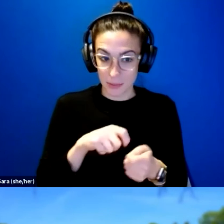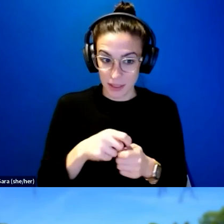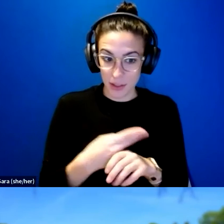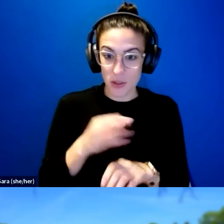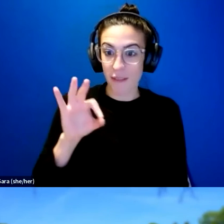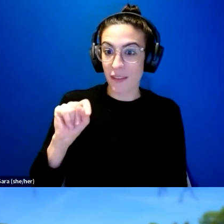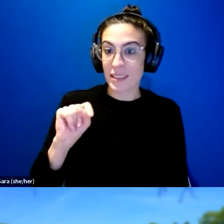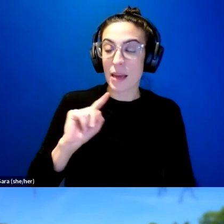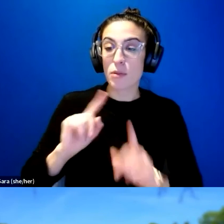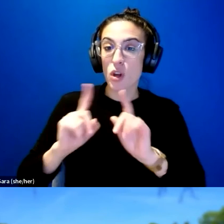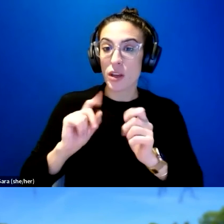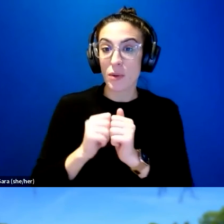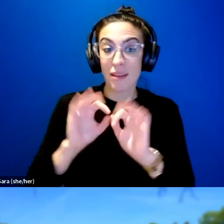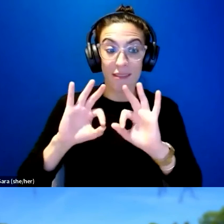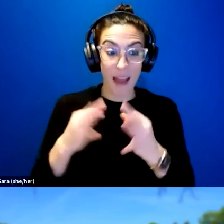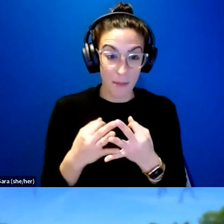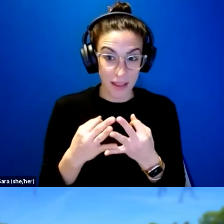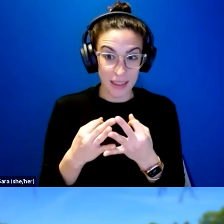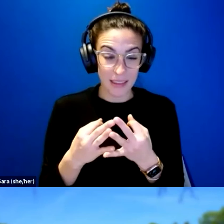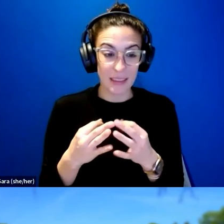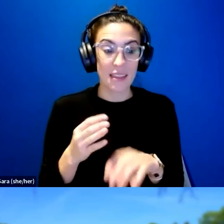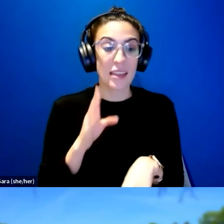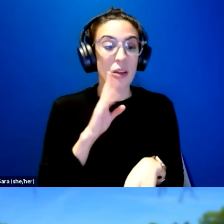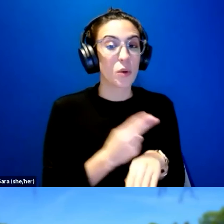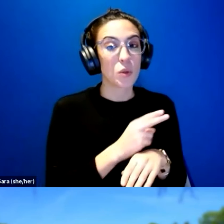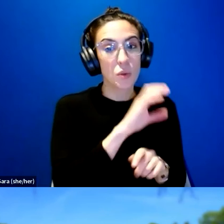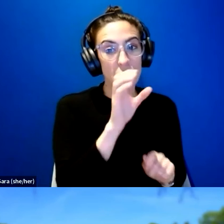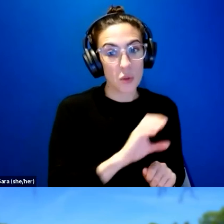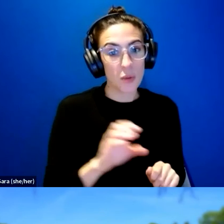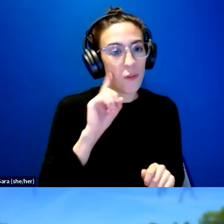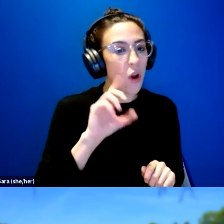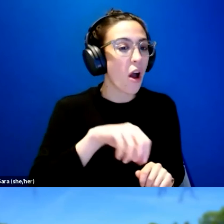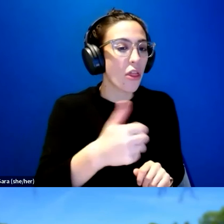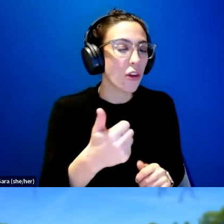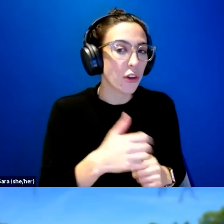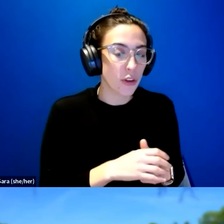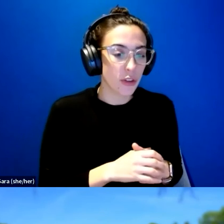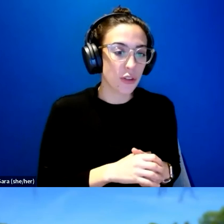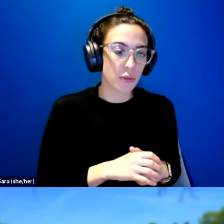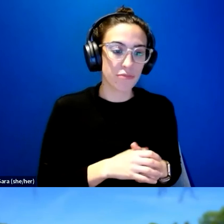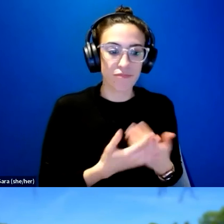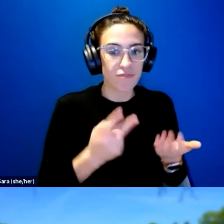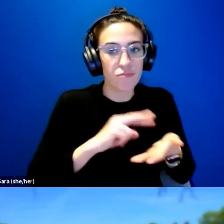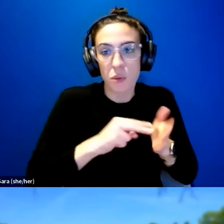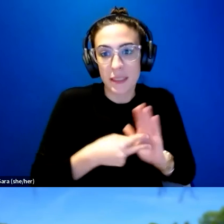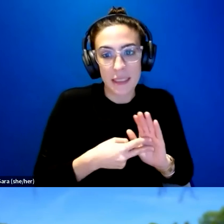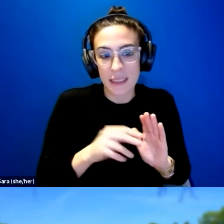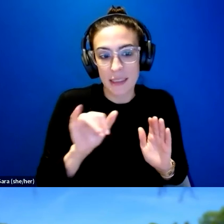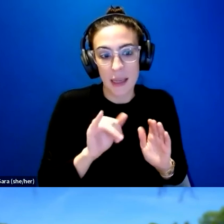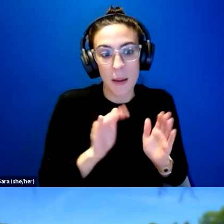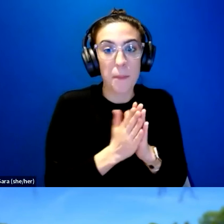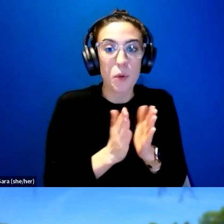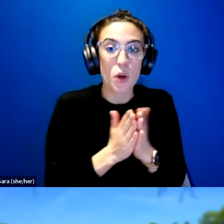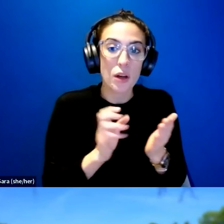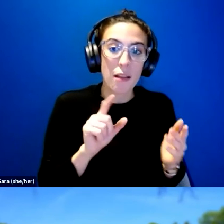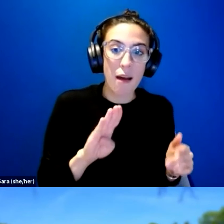talking with family. And they would use Zoom for other purposes like their book clubs